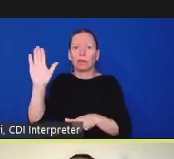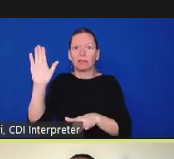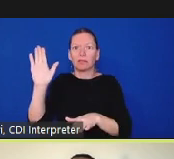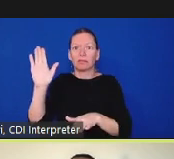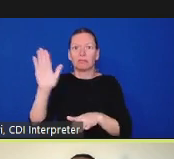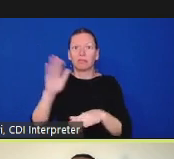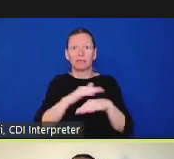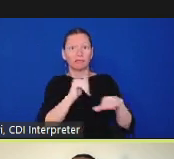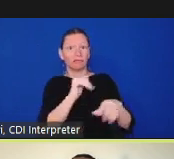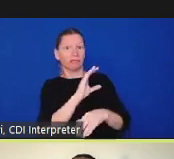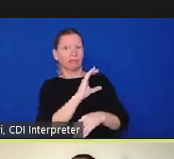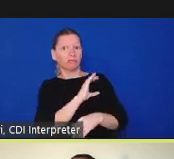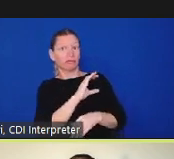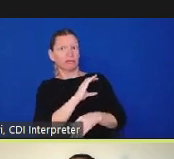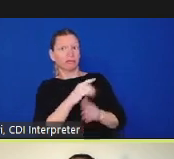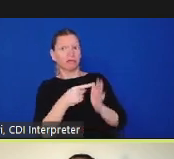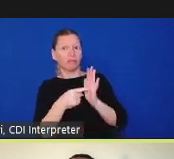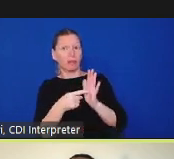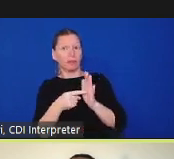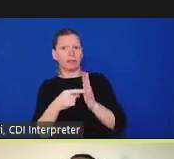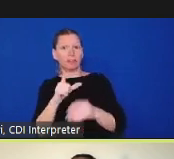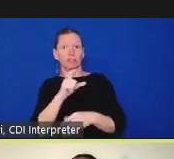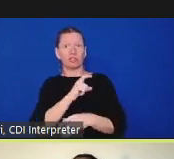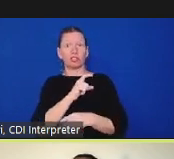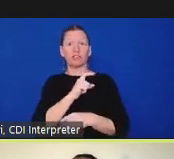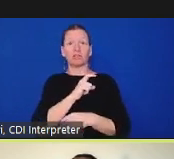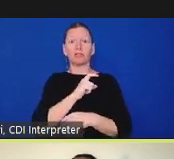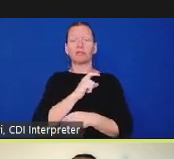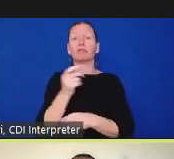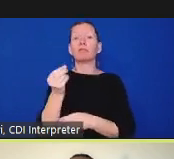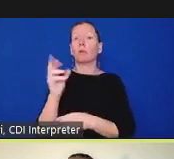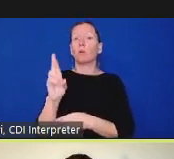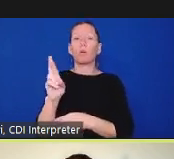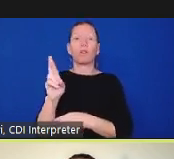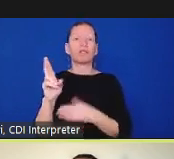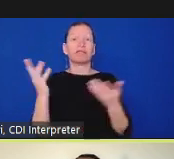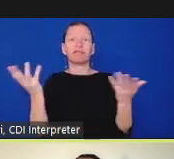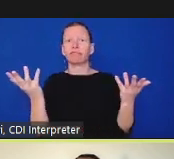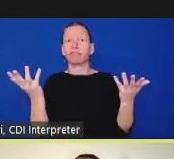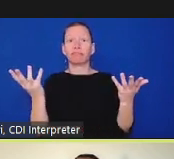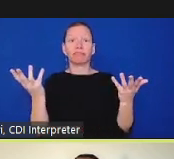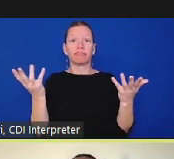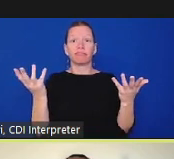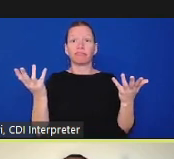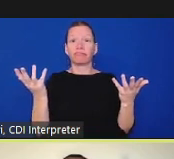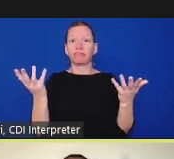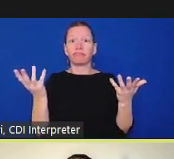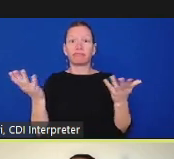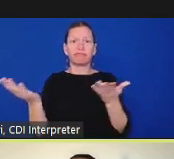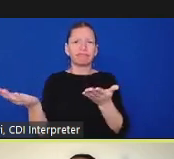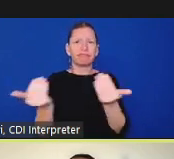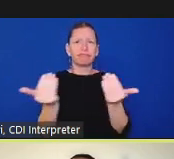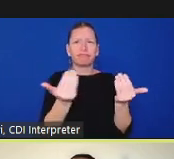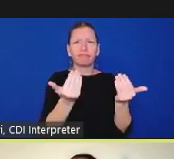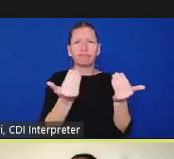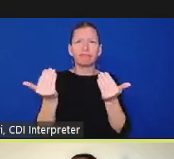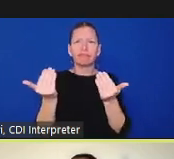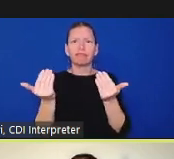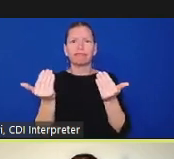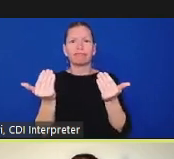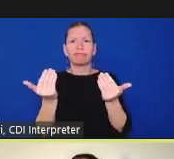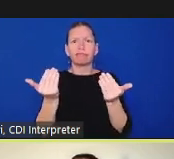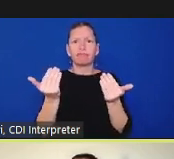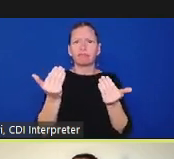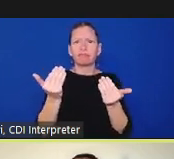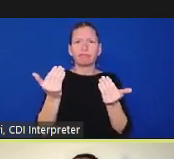documents um they're connected to the affairs of the sheriff's department also enforceable by superior court action